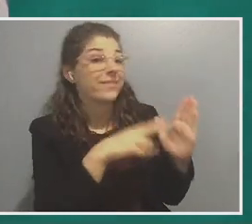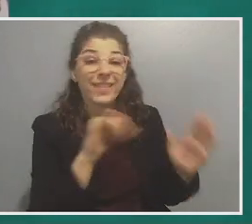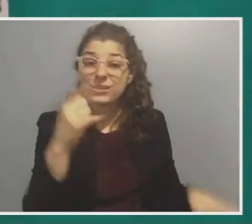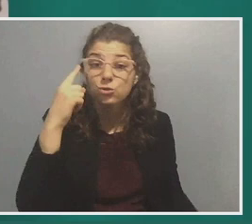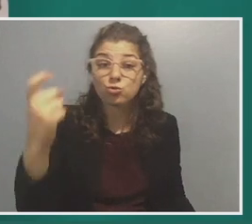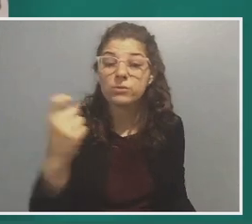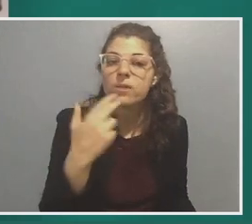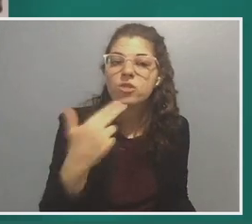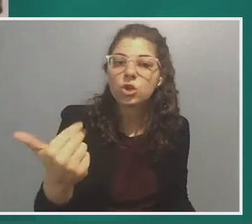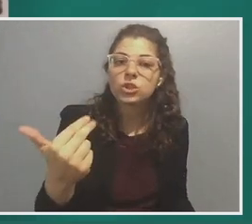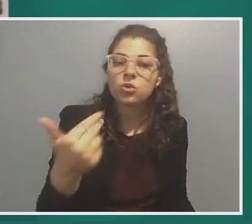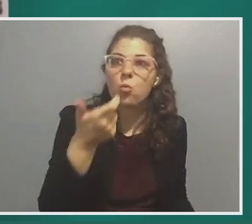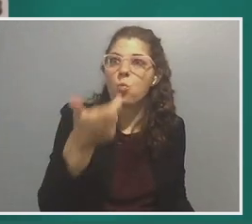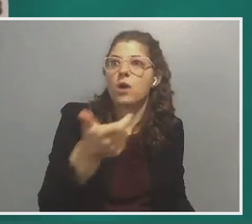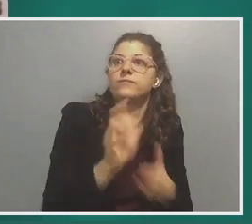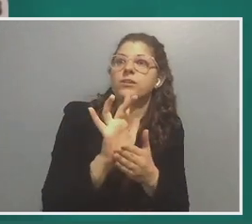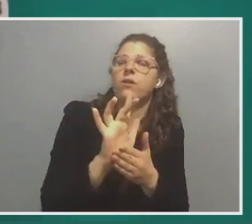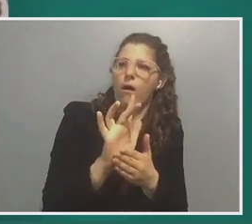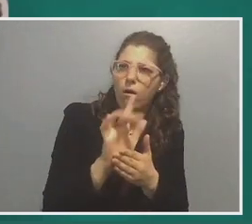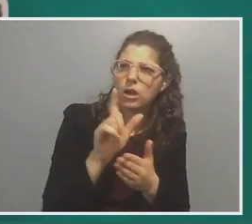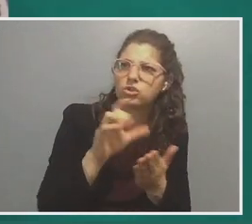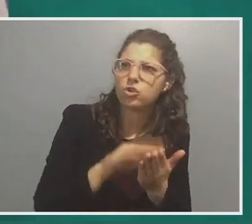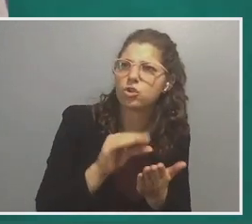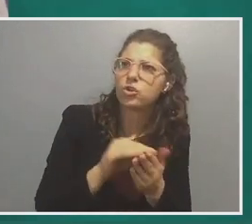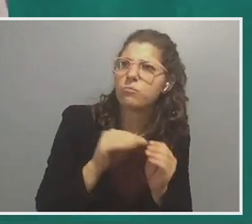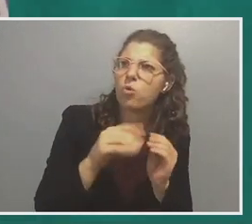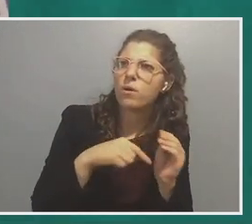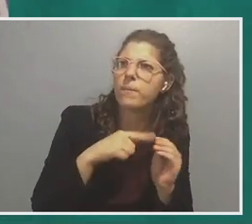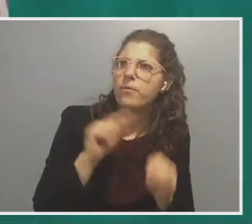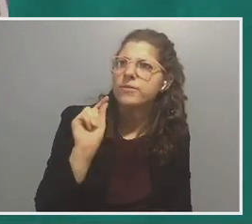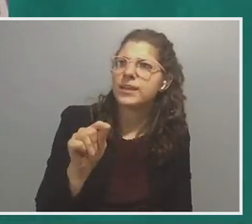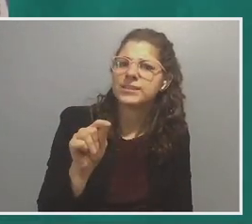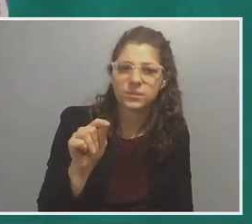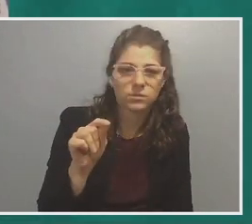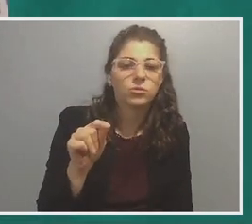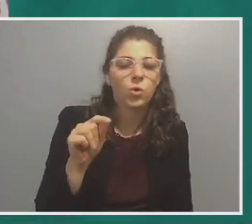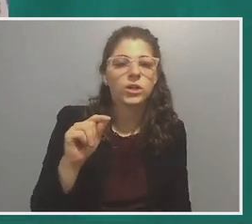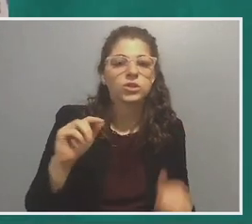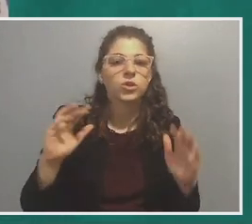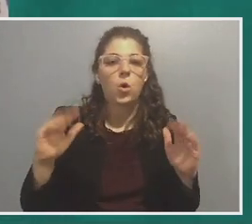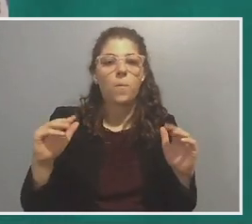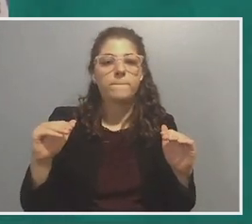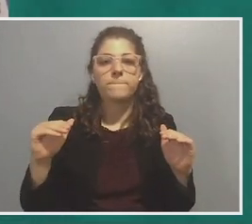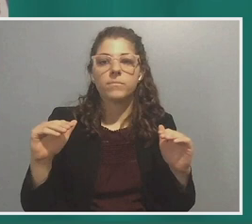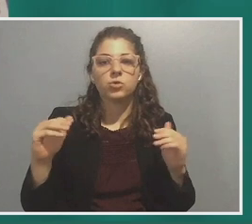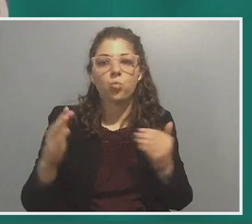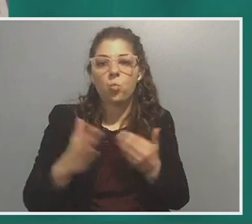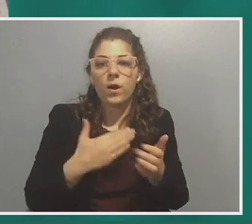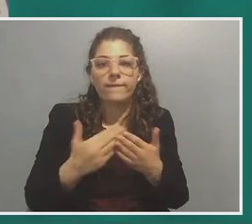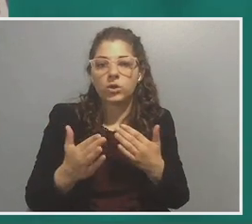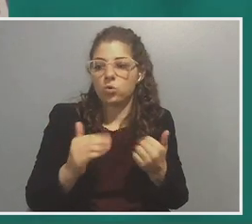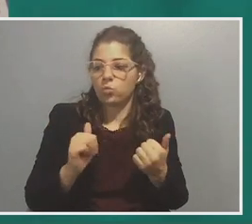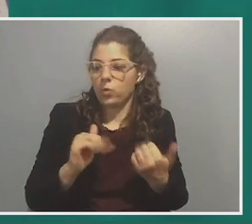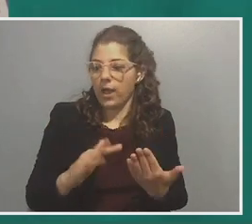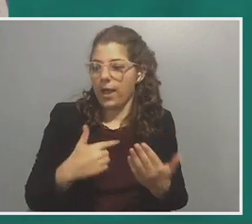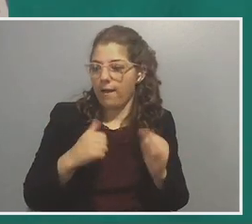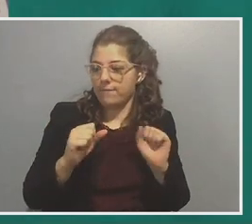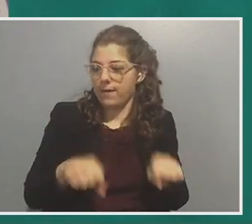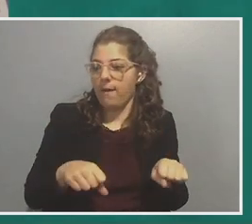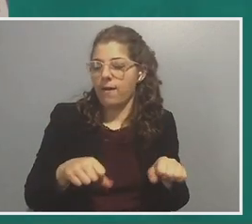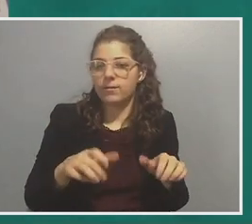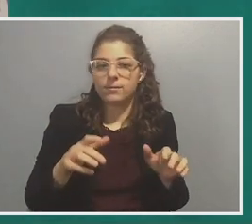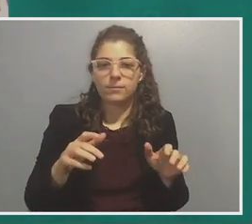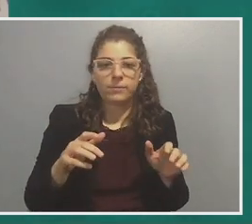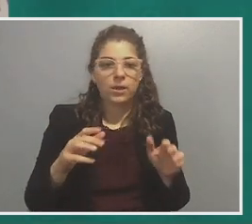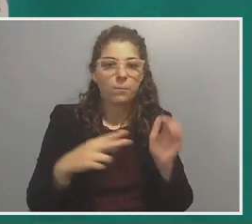video. And it's like, I should learn more about this. Um, and so, yeah, I just hope that to whatever extent I can be, uh, a bridge